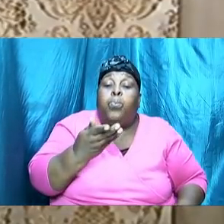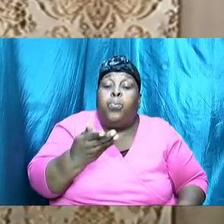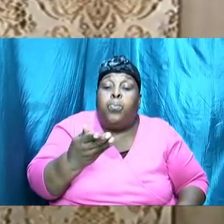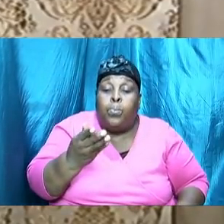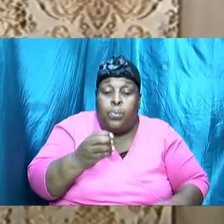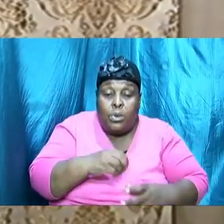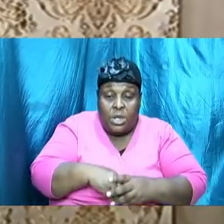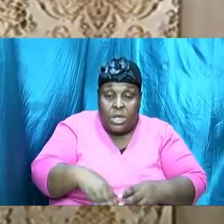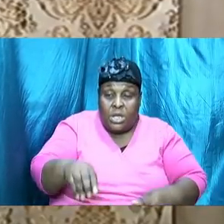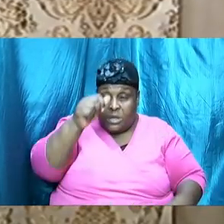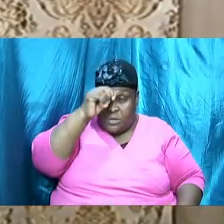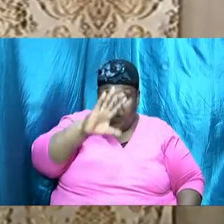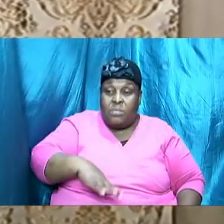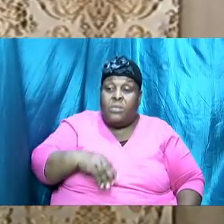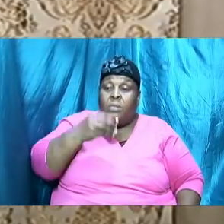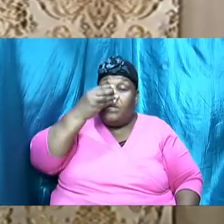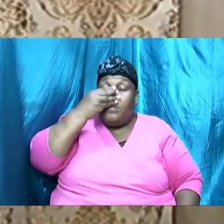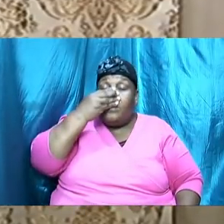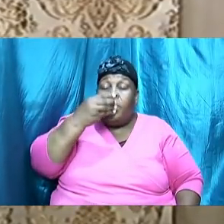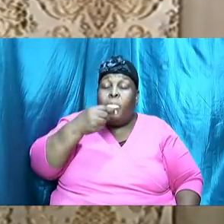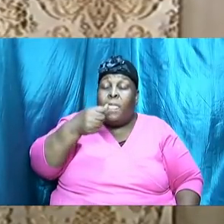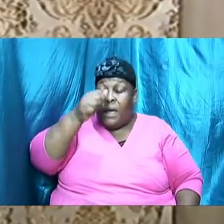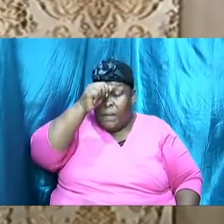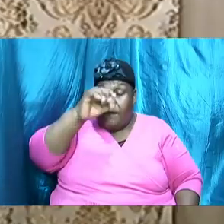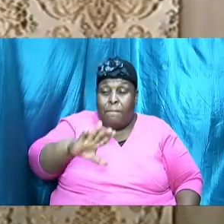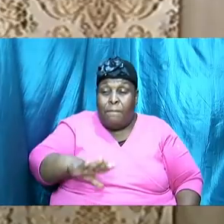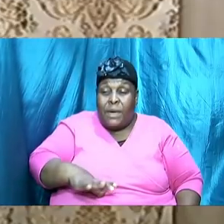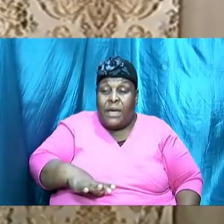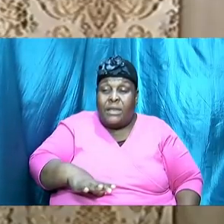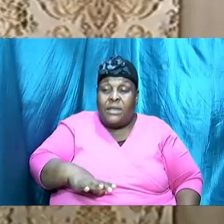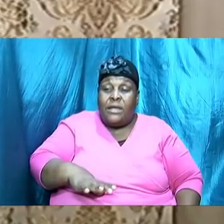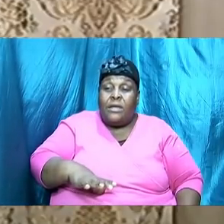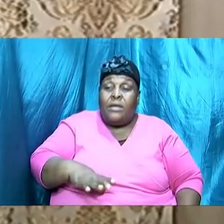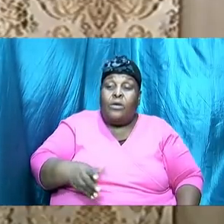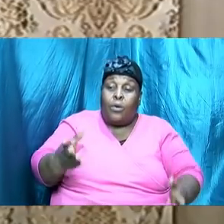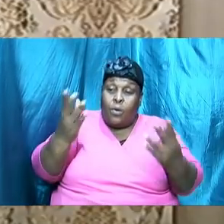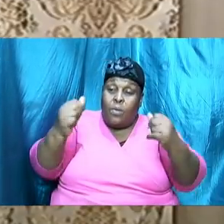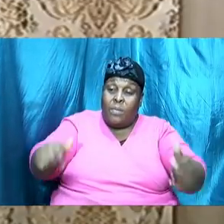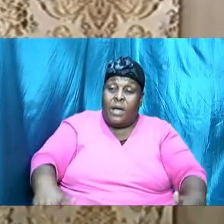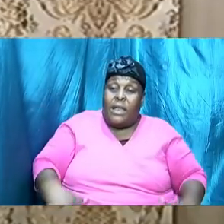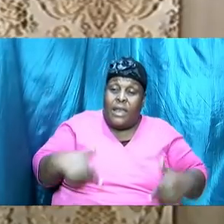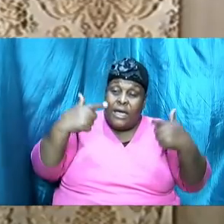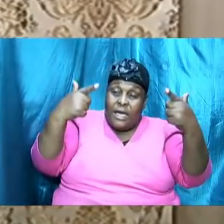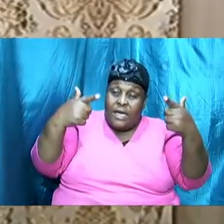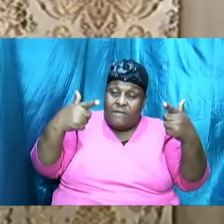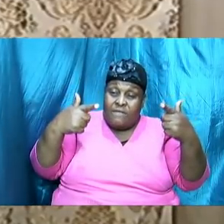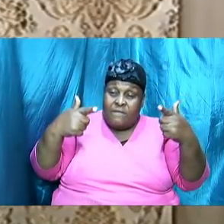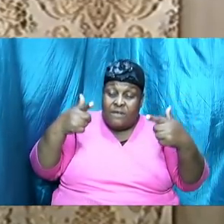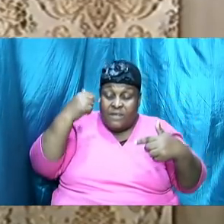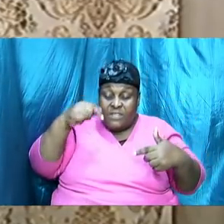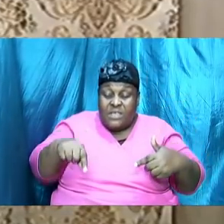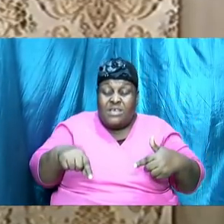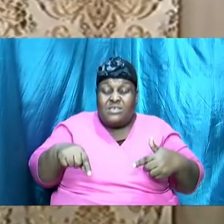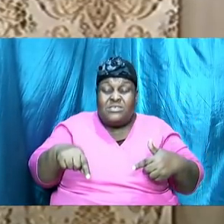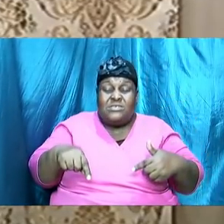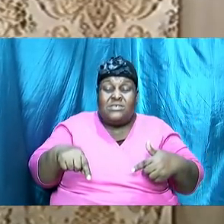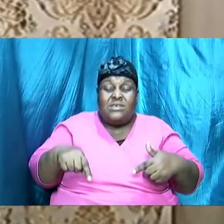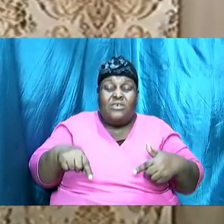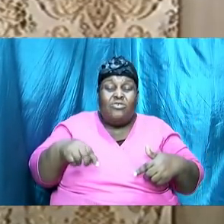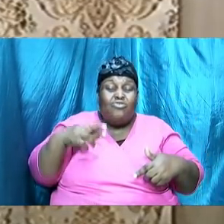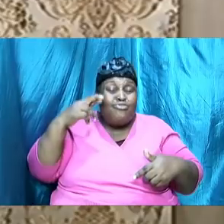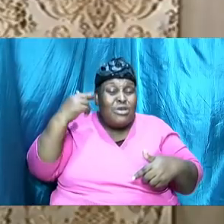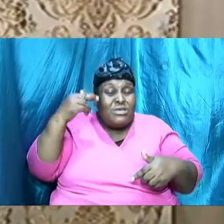and so it is for this reason now God gave him dominion every